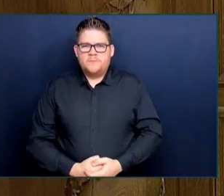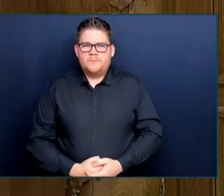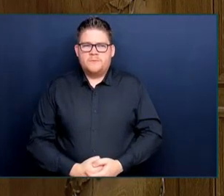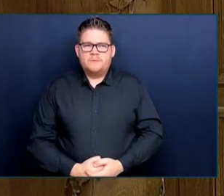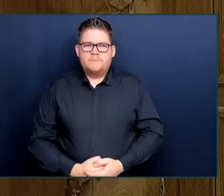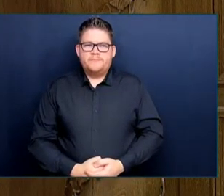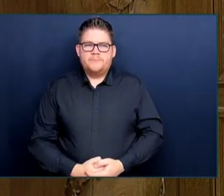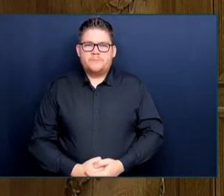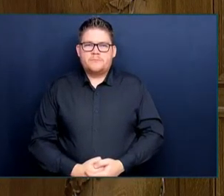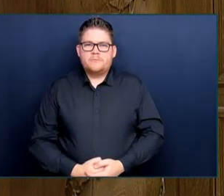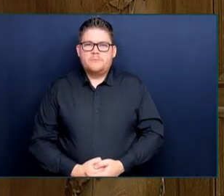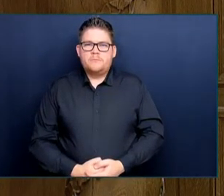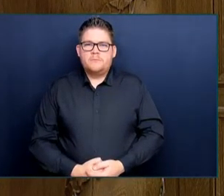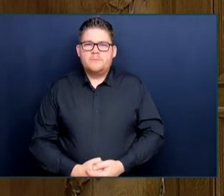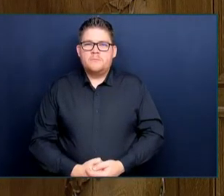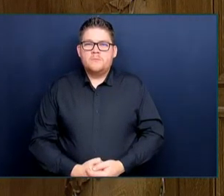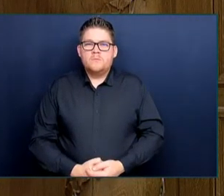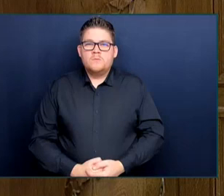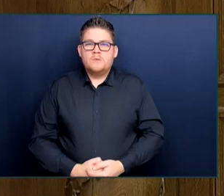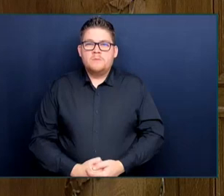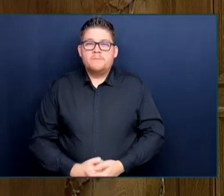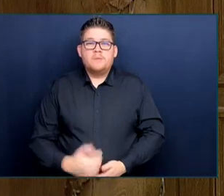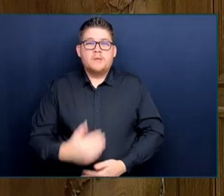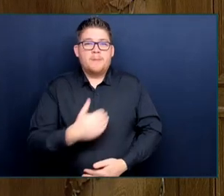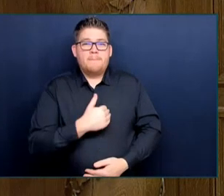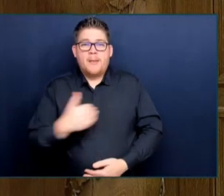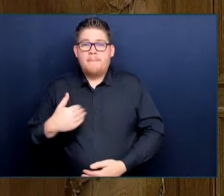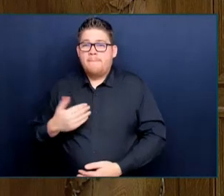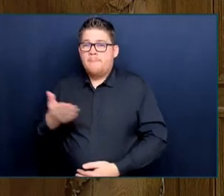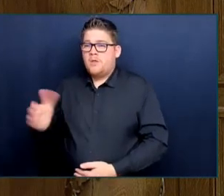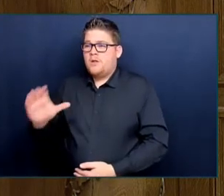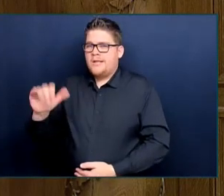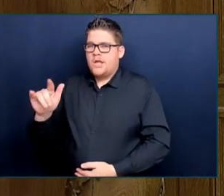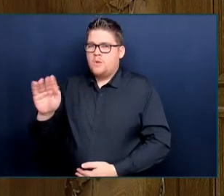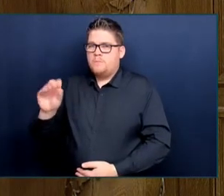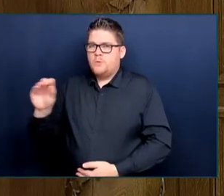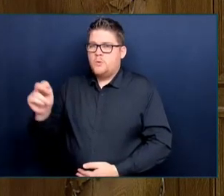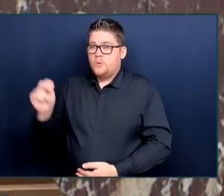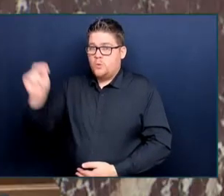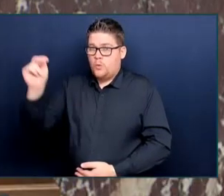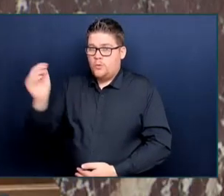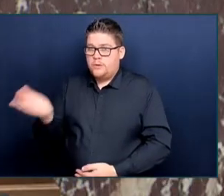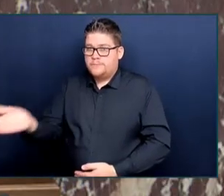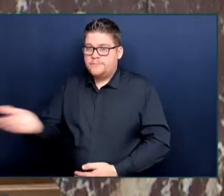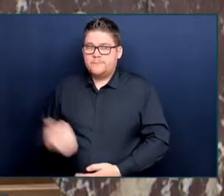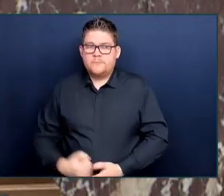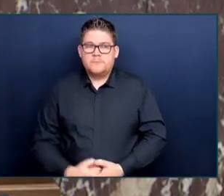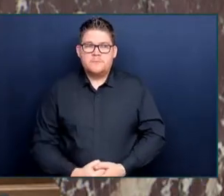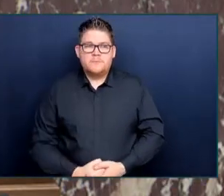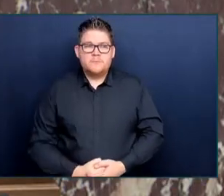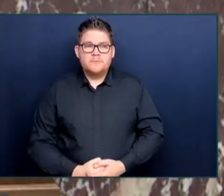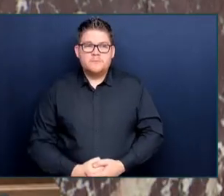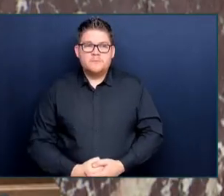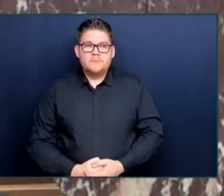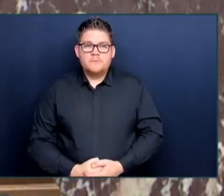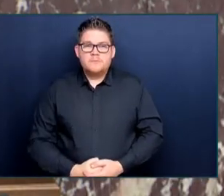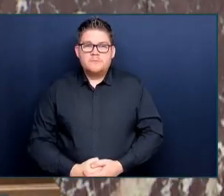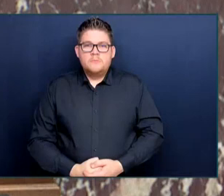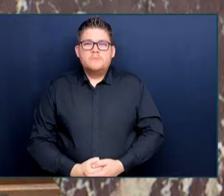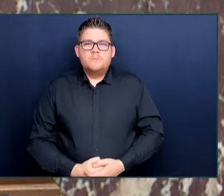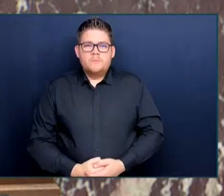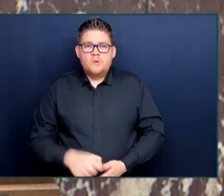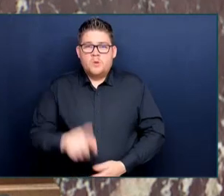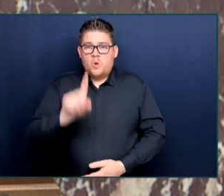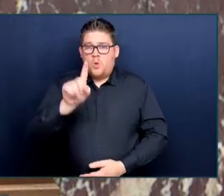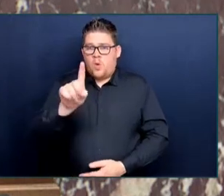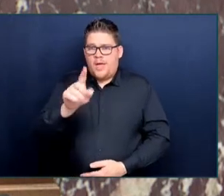Speaker for Caribbean North. Mr. Speaker, one in five women will experience sexual assault during their